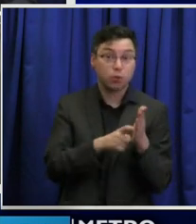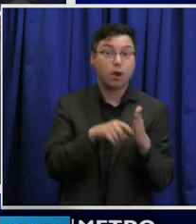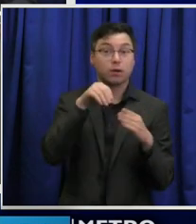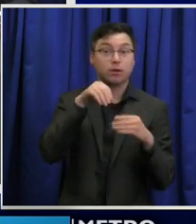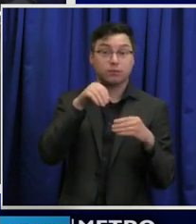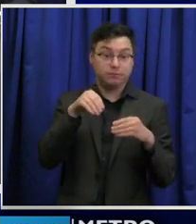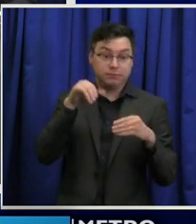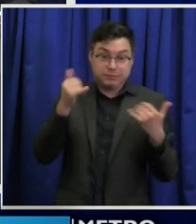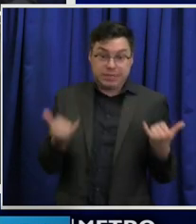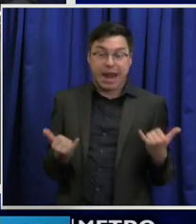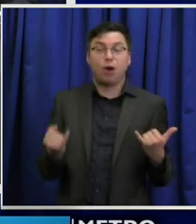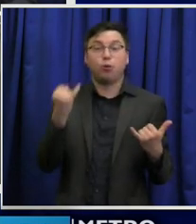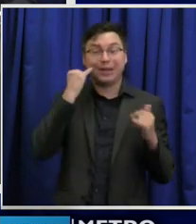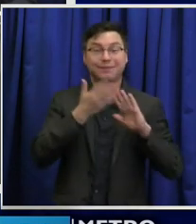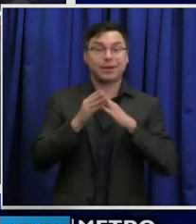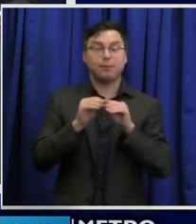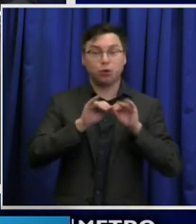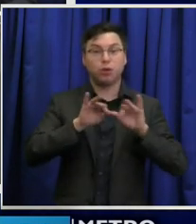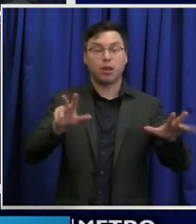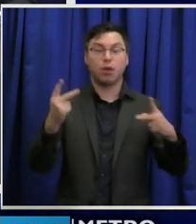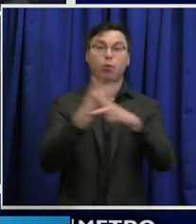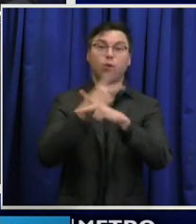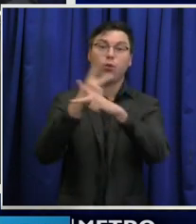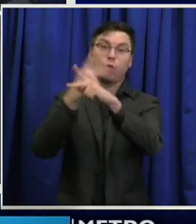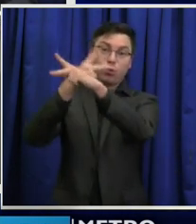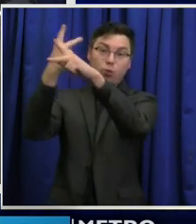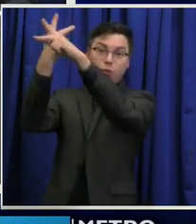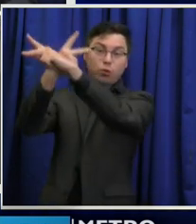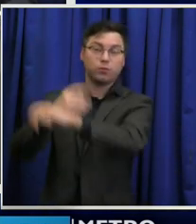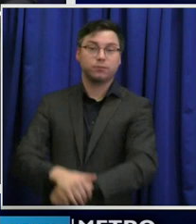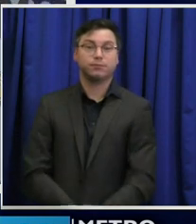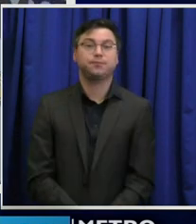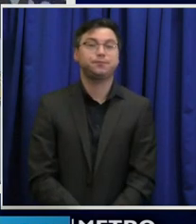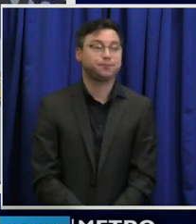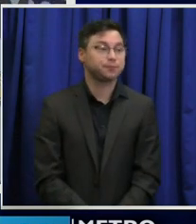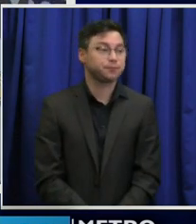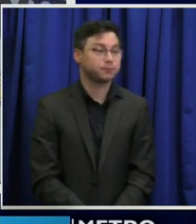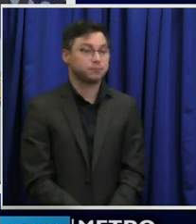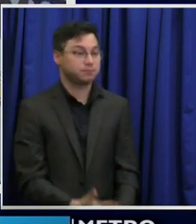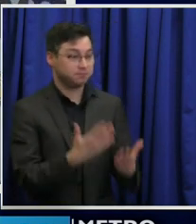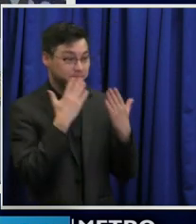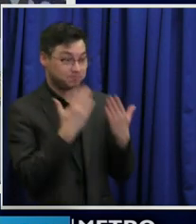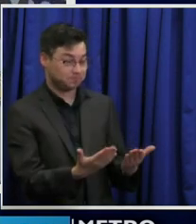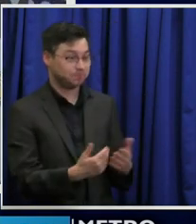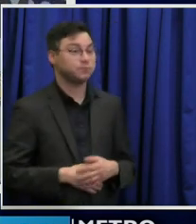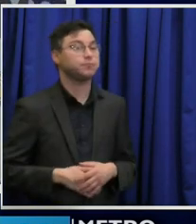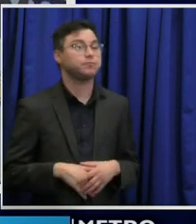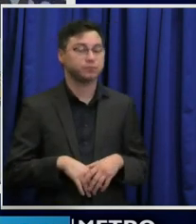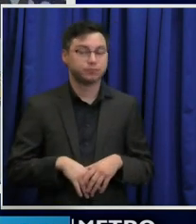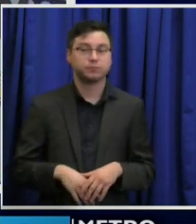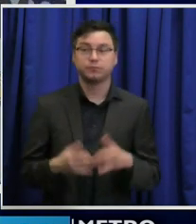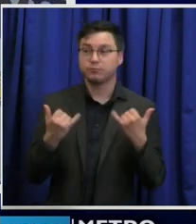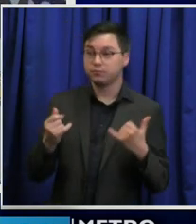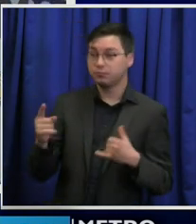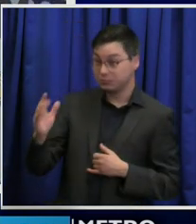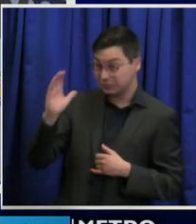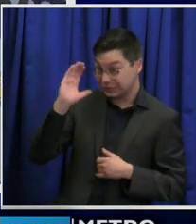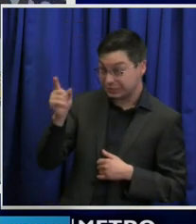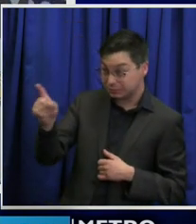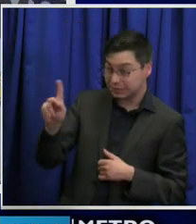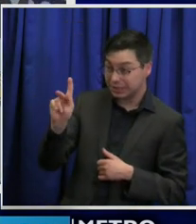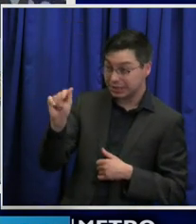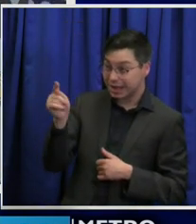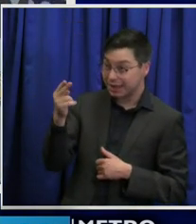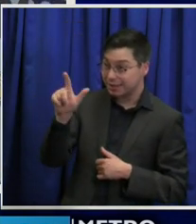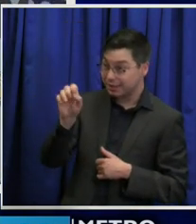era of community spread. Thank you. Actually, we're going to try Kathleen Siri again. It appears she's still on. Kathleen, are you there?